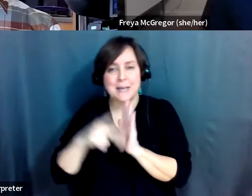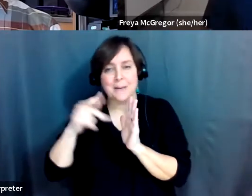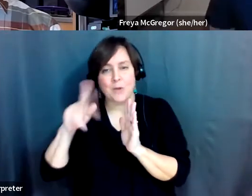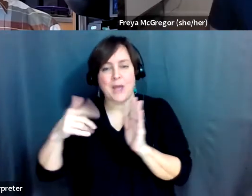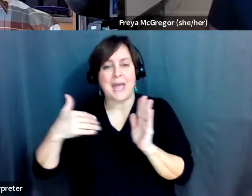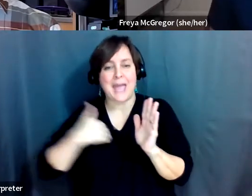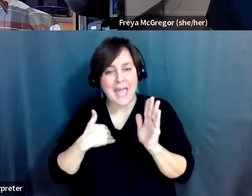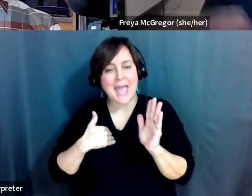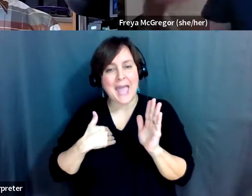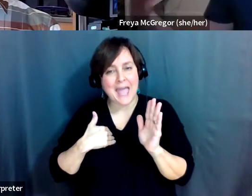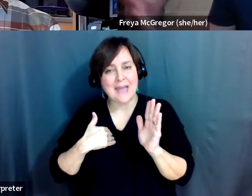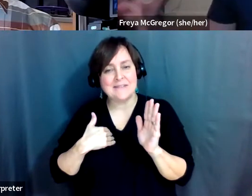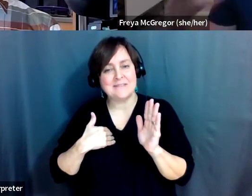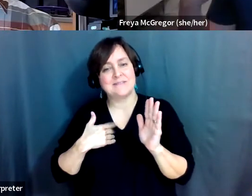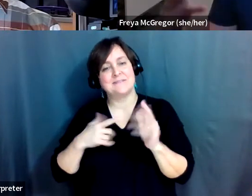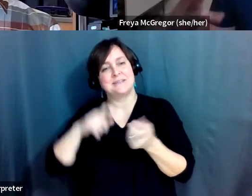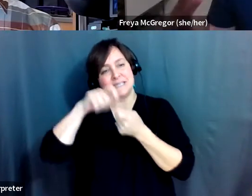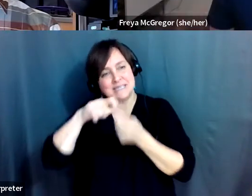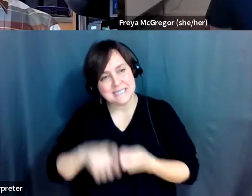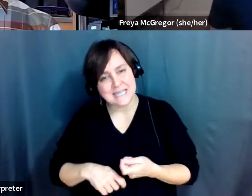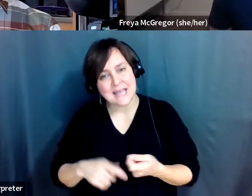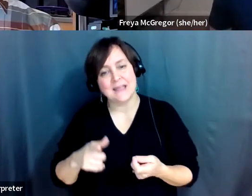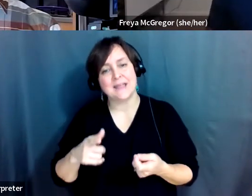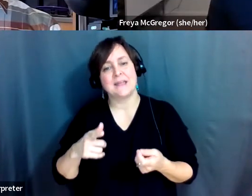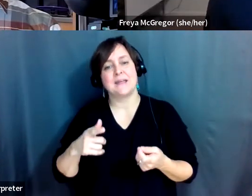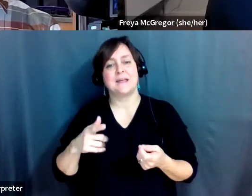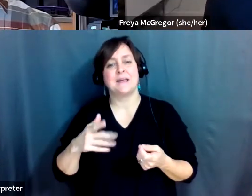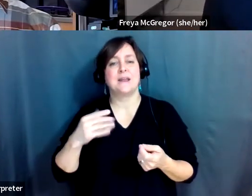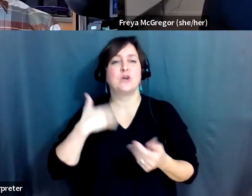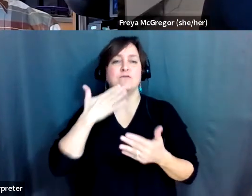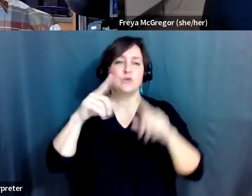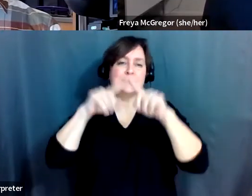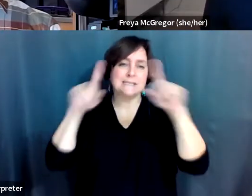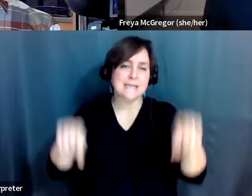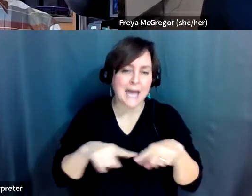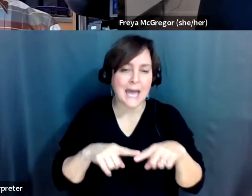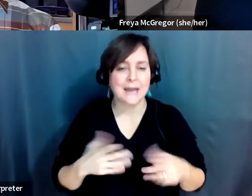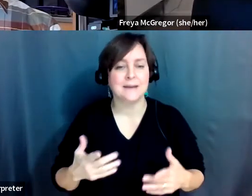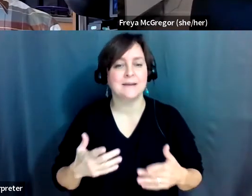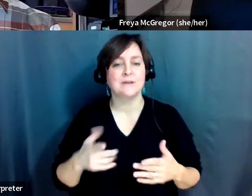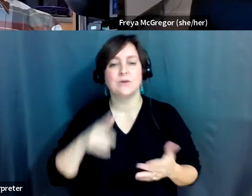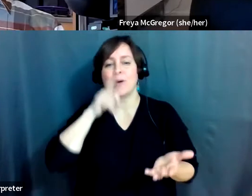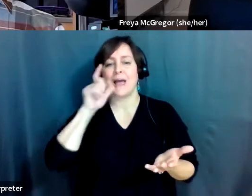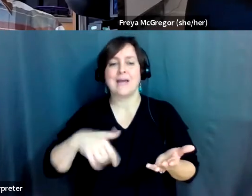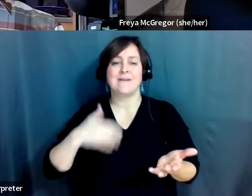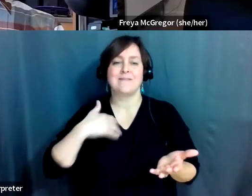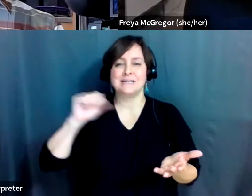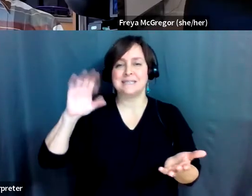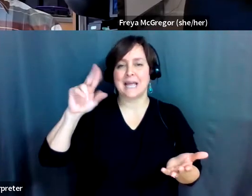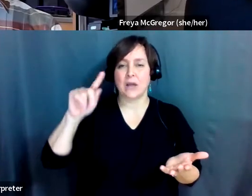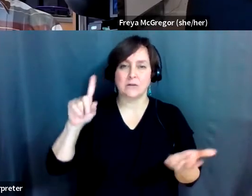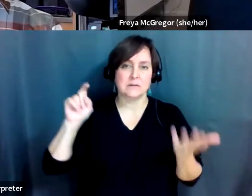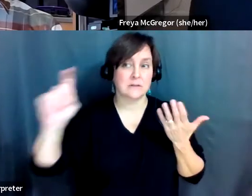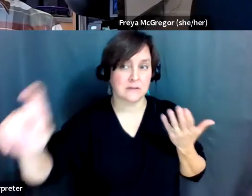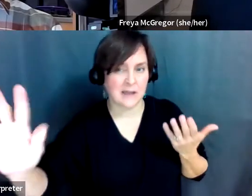level of detail on their own websites. And at the trail head on a really good sign. So people can find out ahead of time, what's coming. So they don't have to have a scout run up ahead and